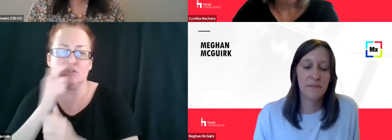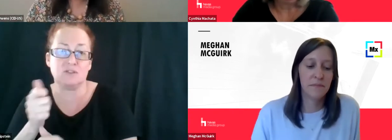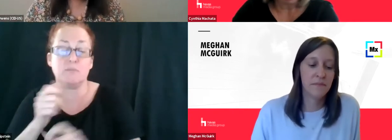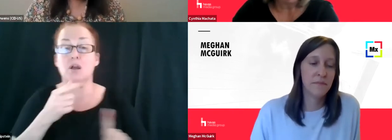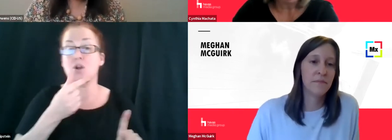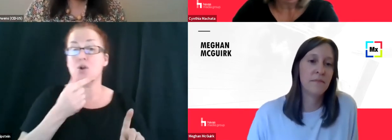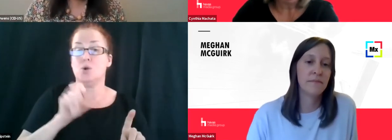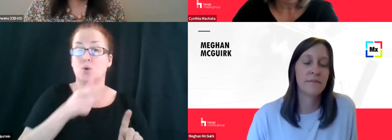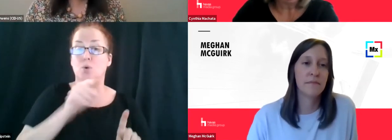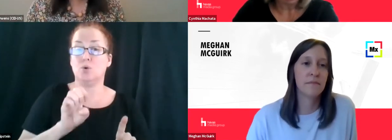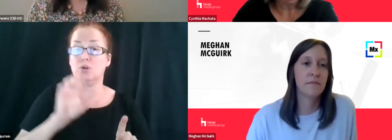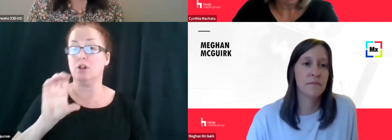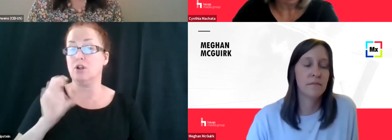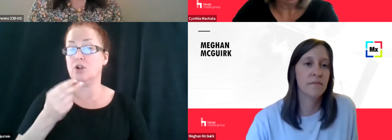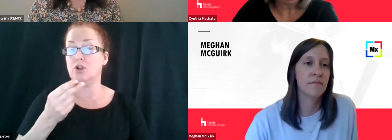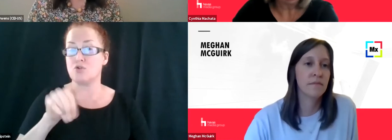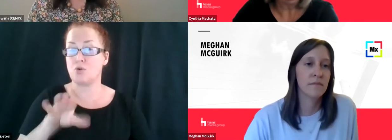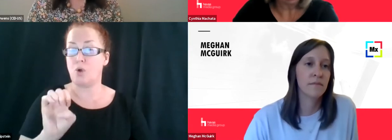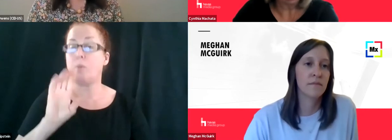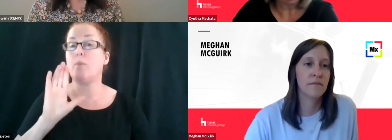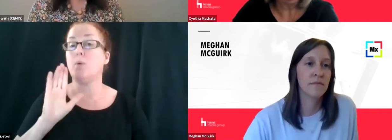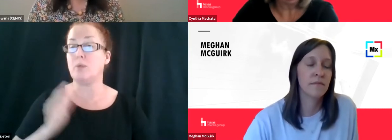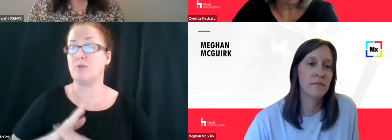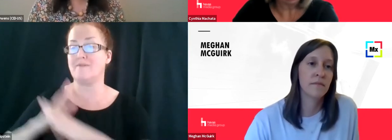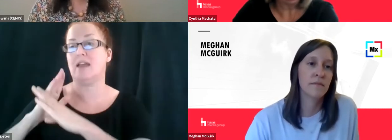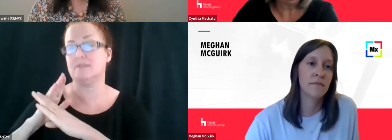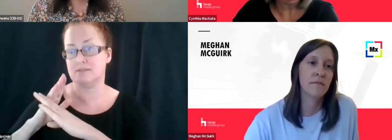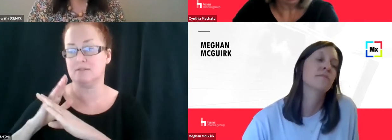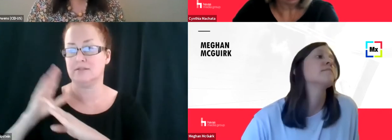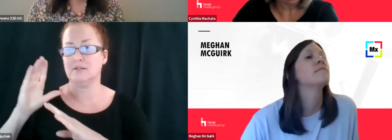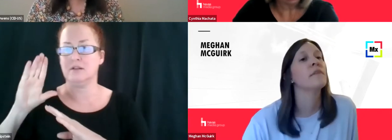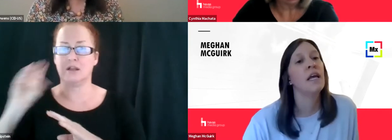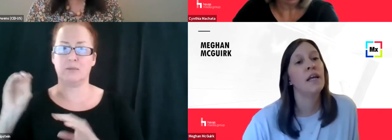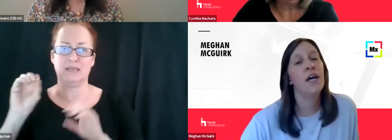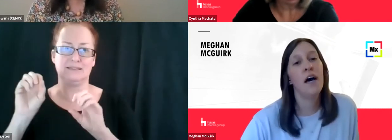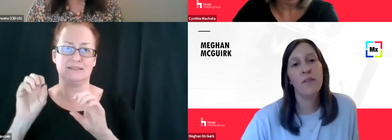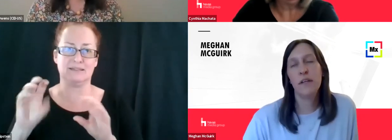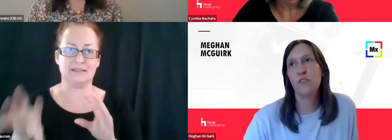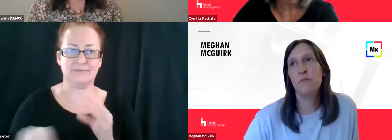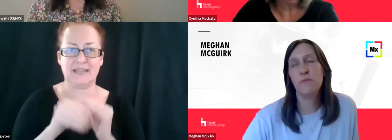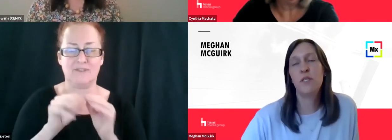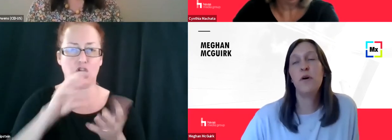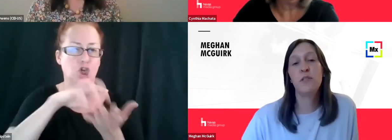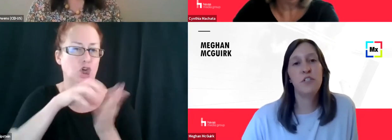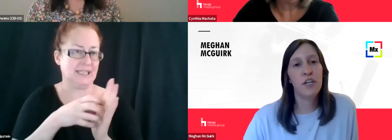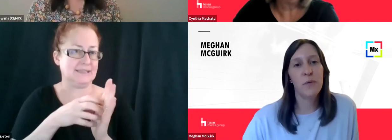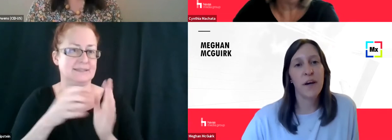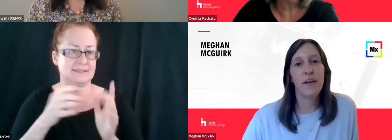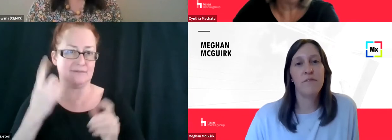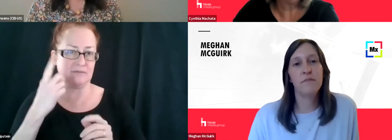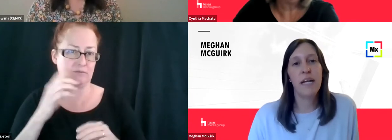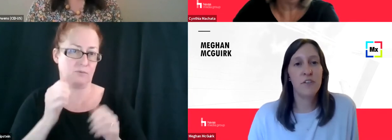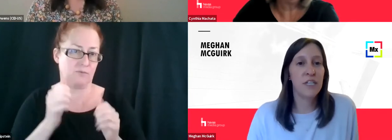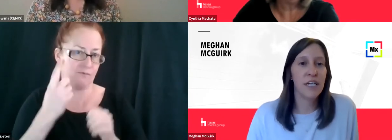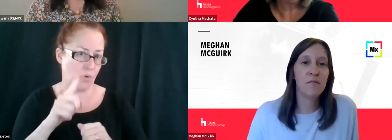Google Chrome. I'm not sure when exactly that's going into effect. Is that already in effect now? No, it's supposed to be January